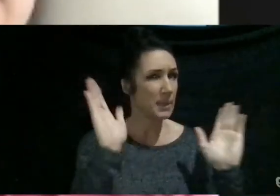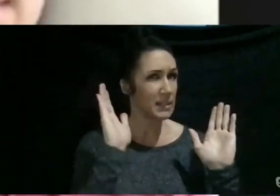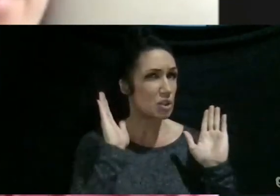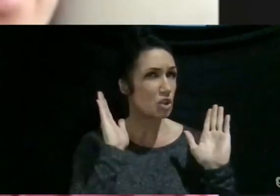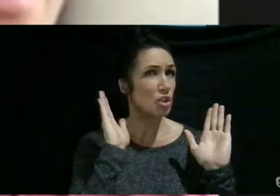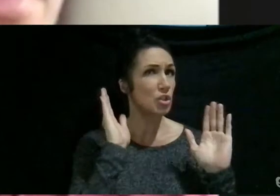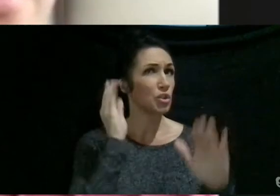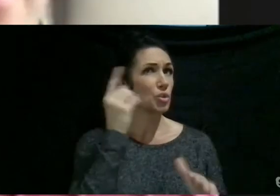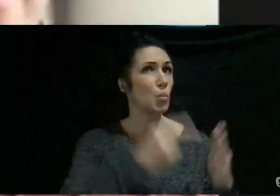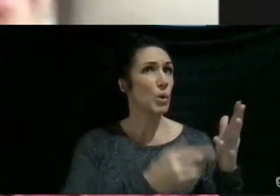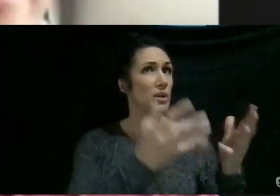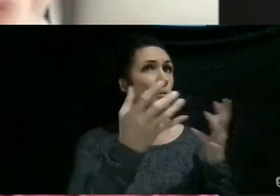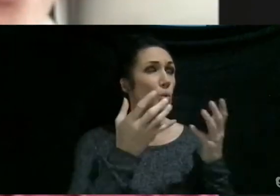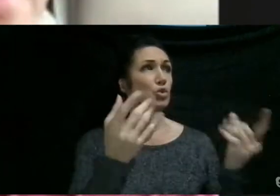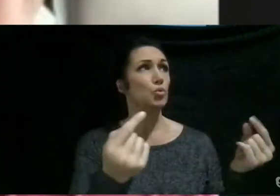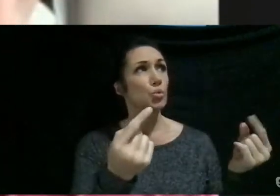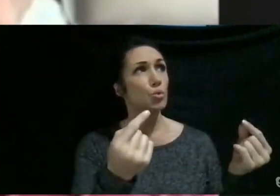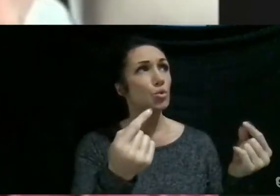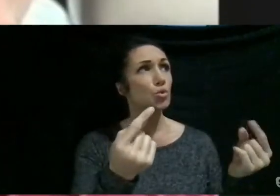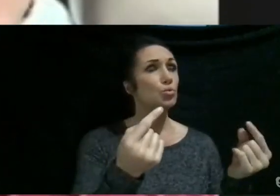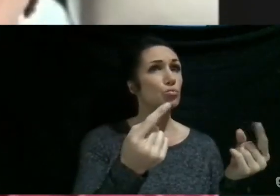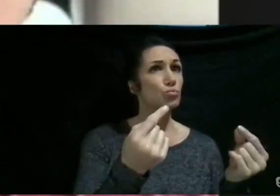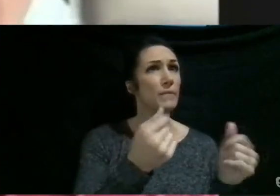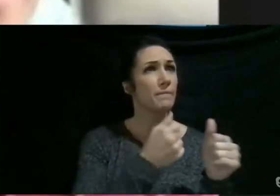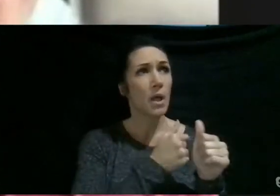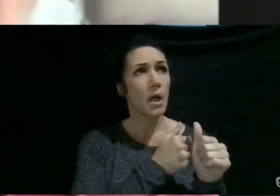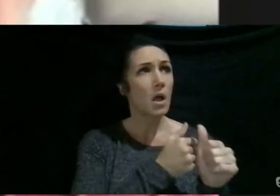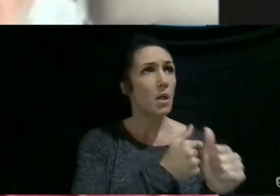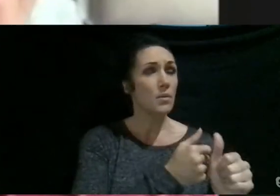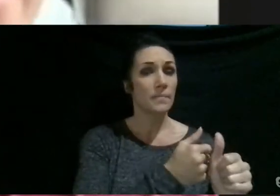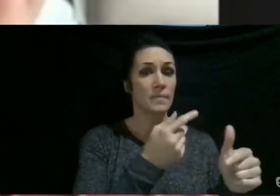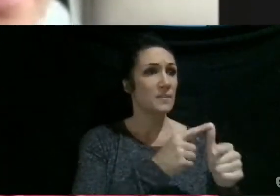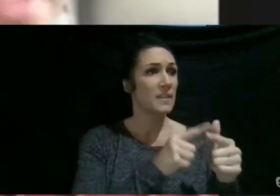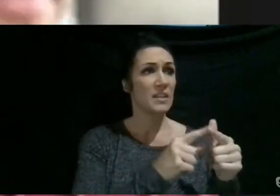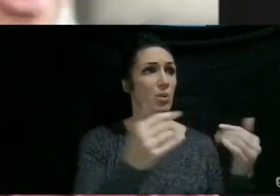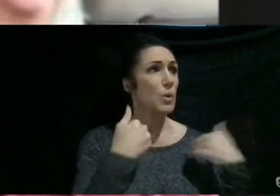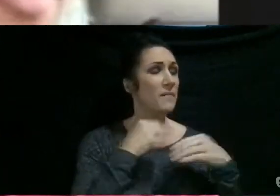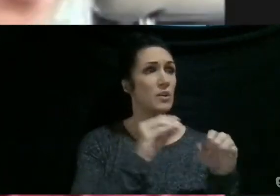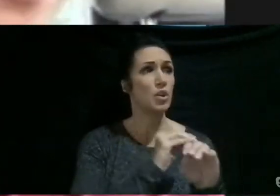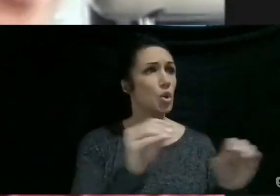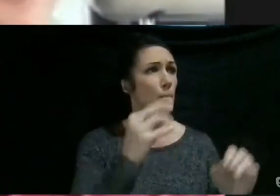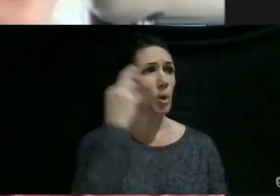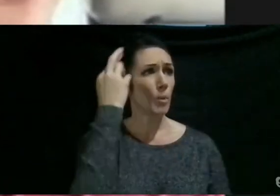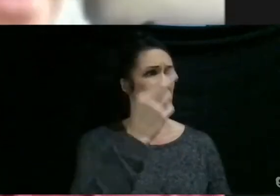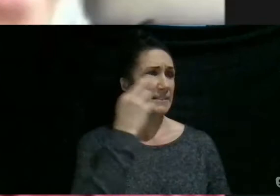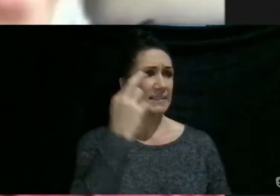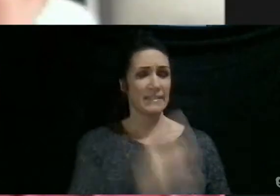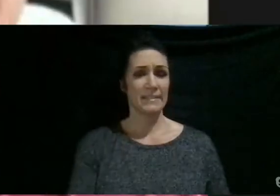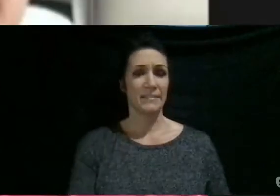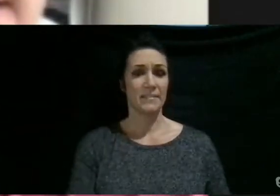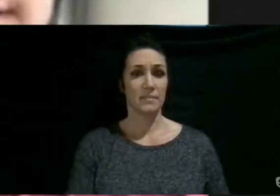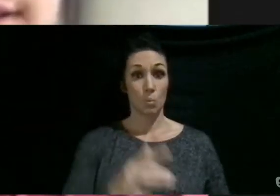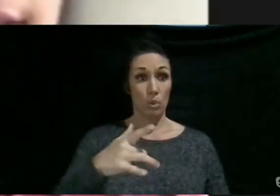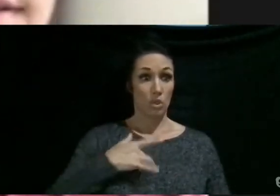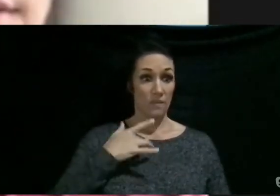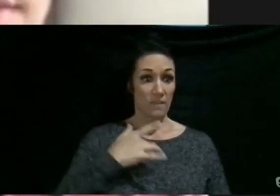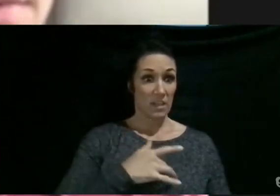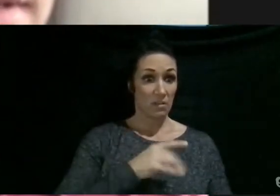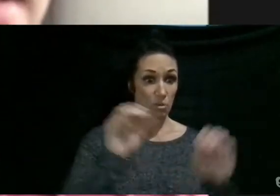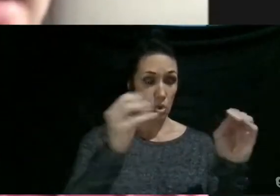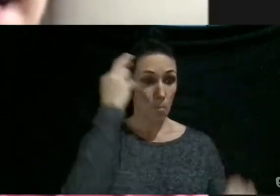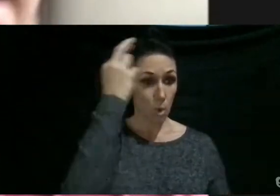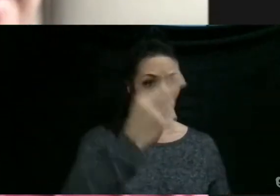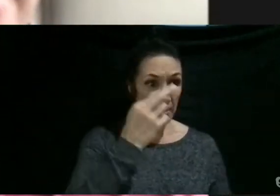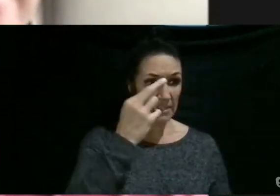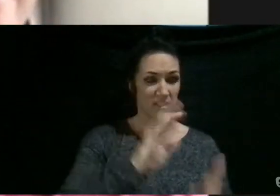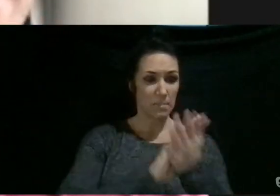like, what he wants you to do, then you have no purpose, and when you have no purpose, you kind of feel empty, and Jesus is the